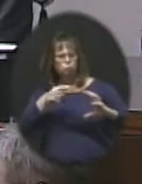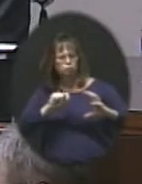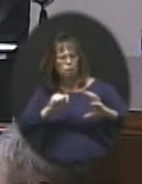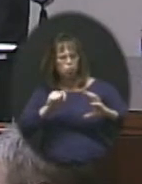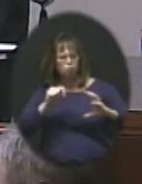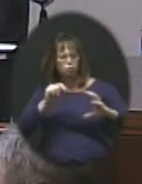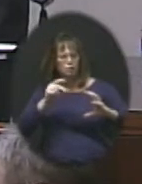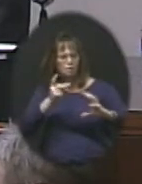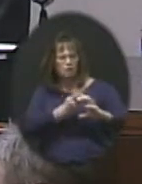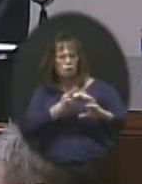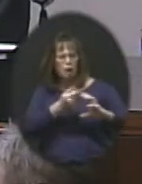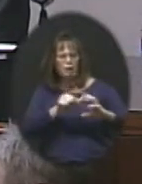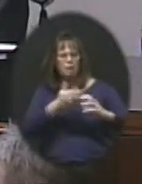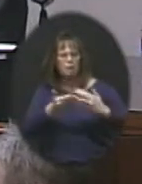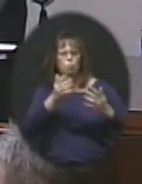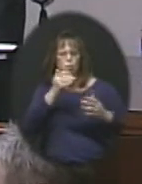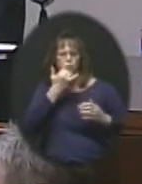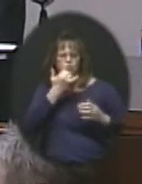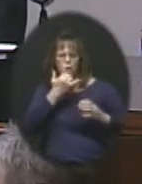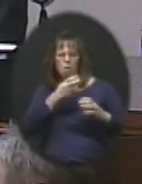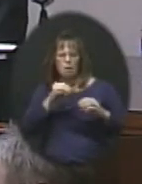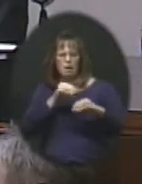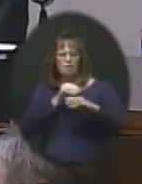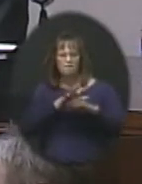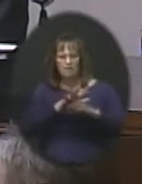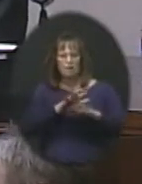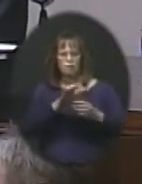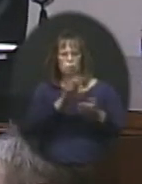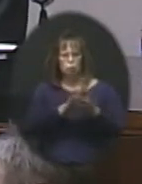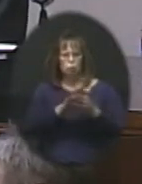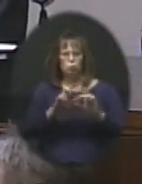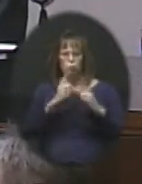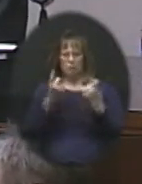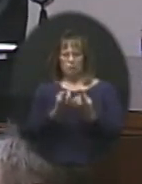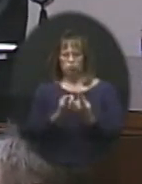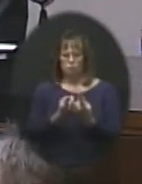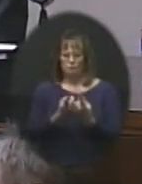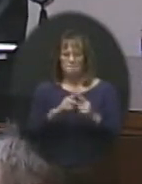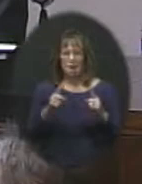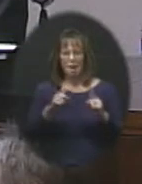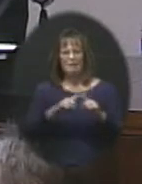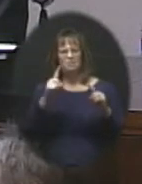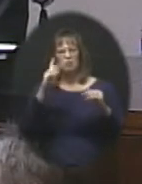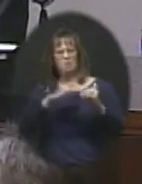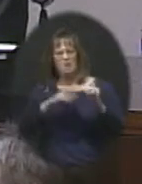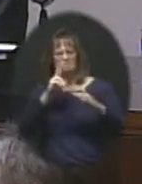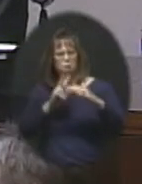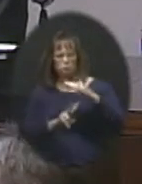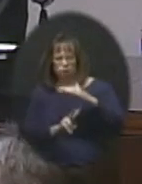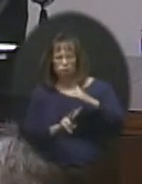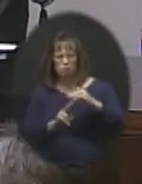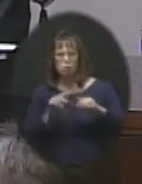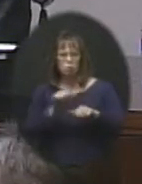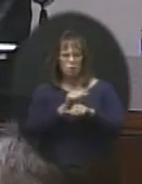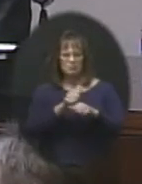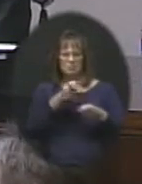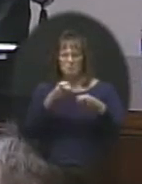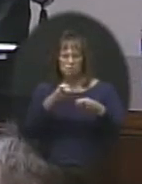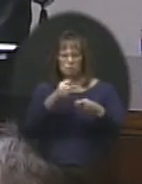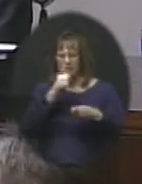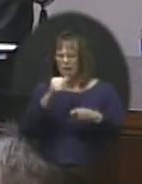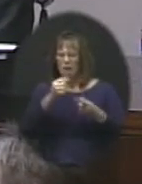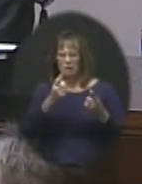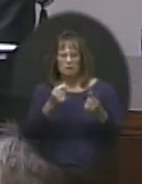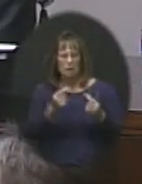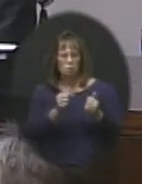could go wrong and adversely affect the school district. But unlike fortune-telling, risk management isn't done with